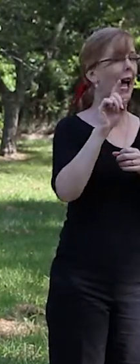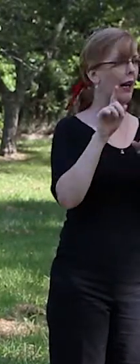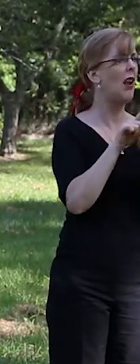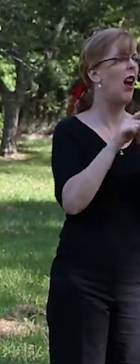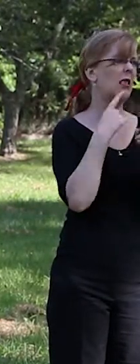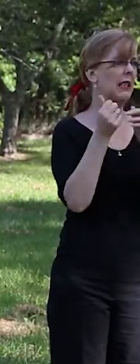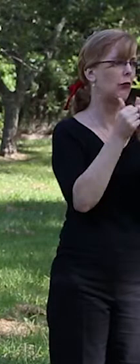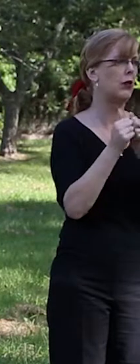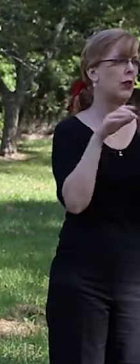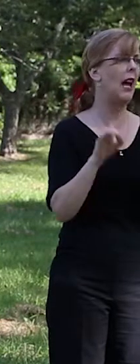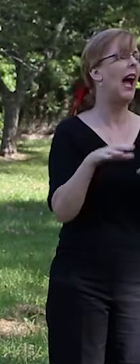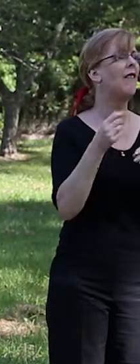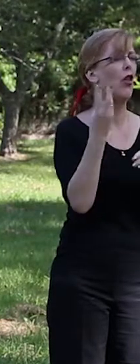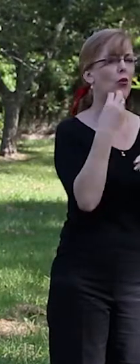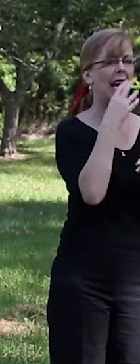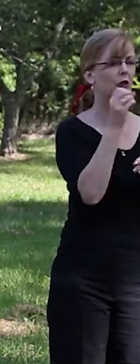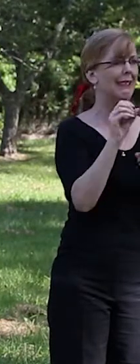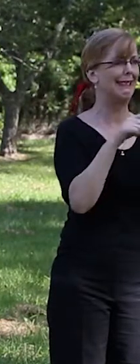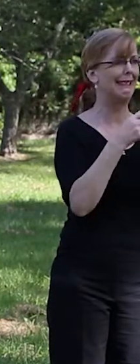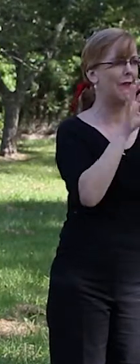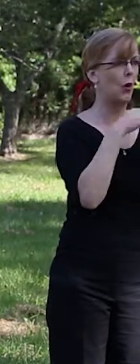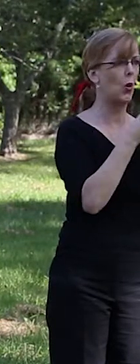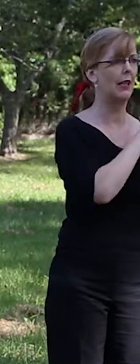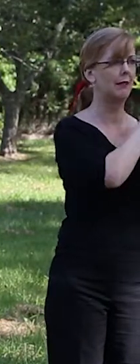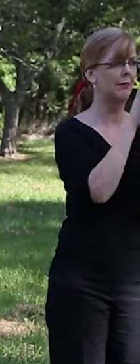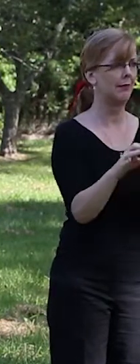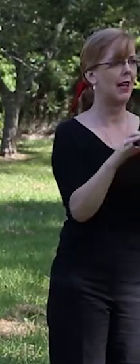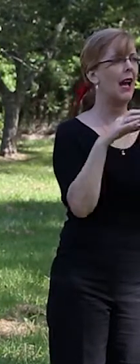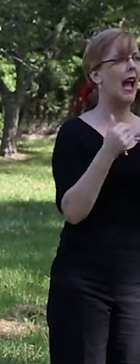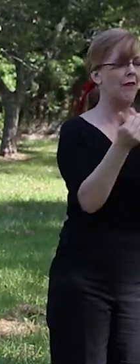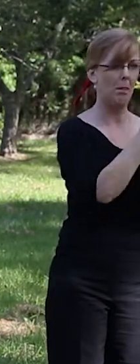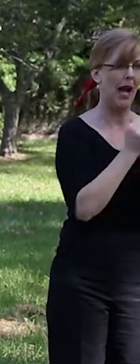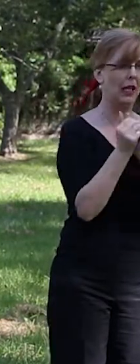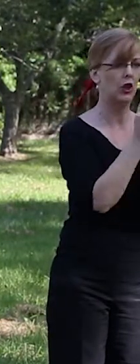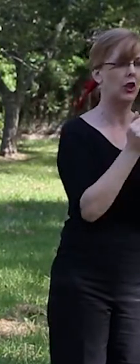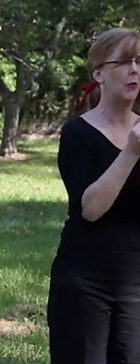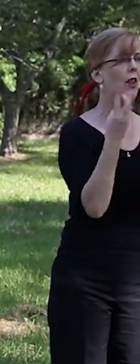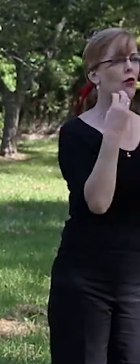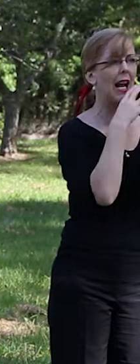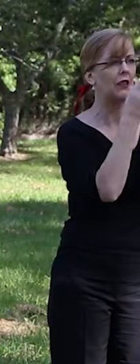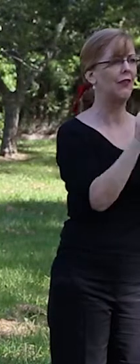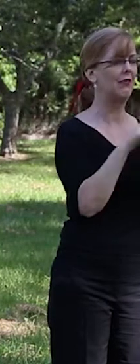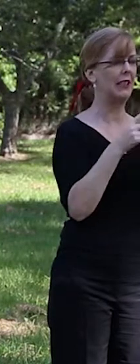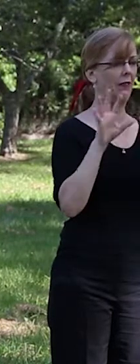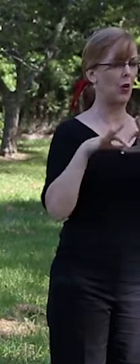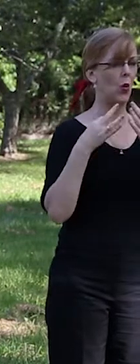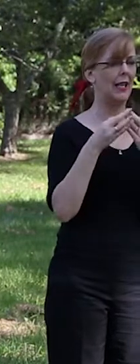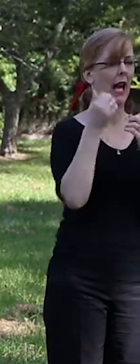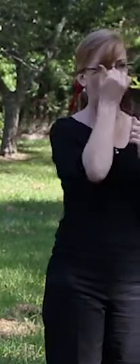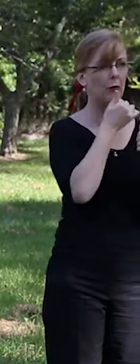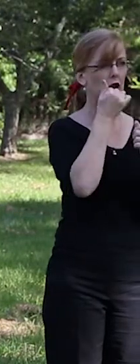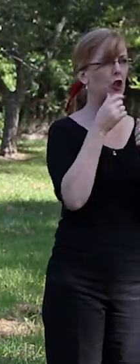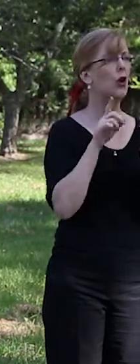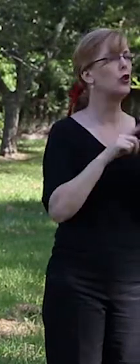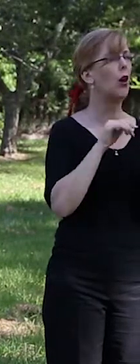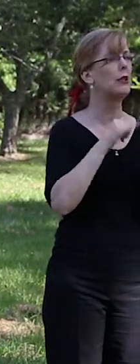who are leading change and who have partnerships with about 350 Aboriginal and Torres Strait Islander organisations in communities.